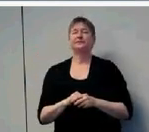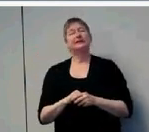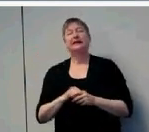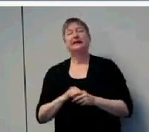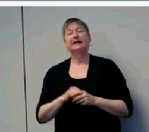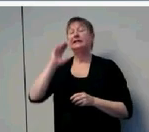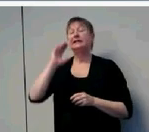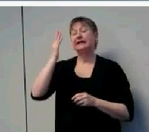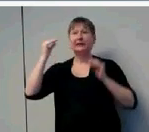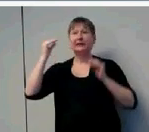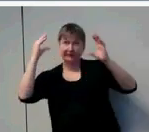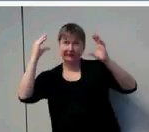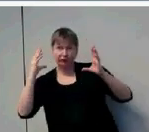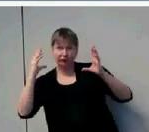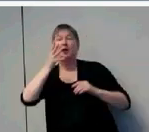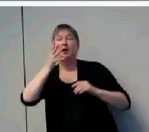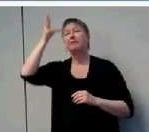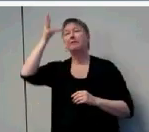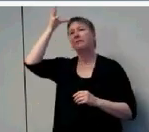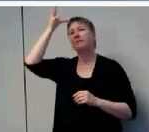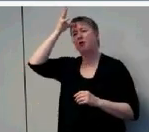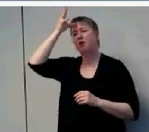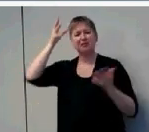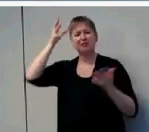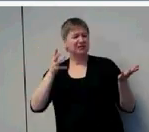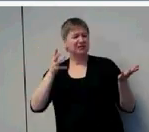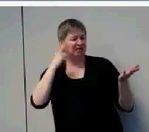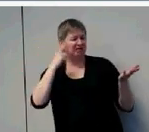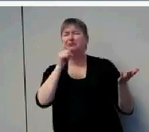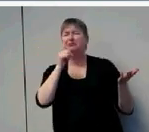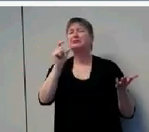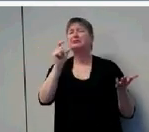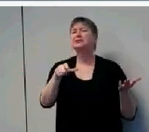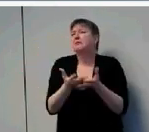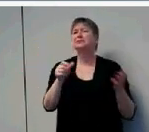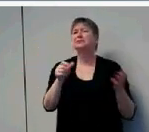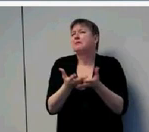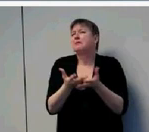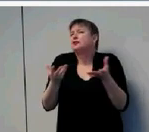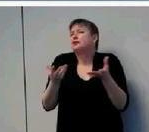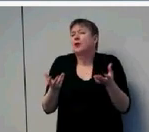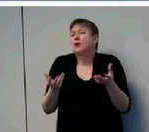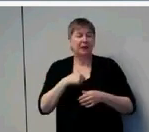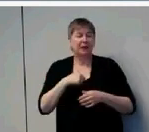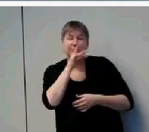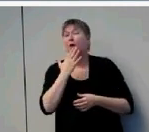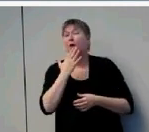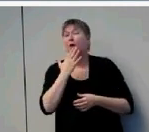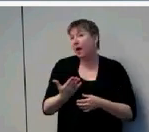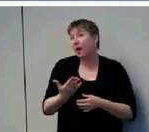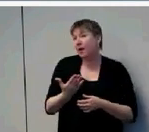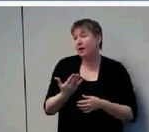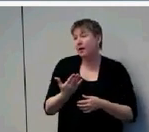the needs of these children. Sometimes they use spoken language a little bit too well. They talk too well.